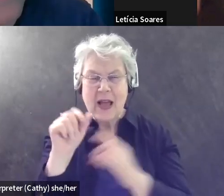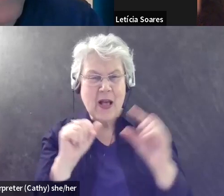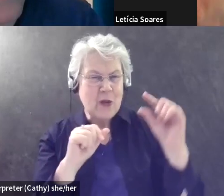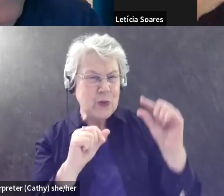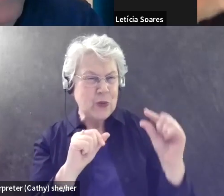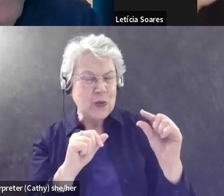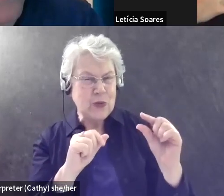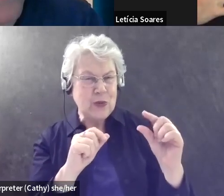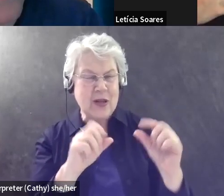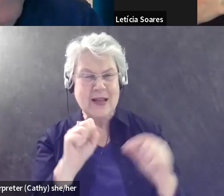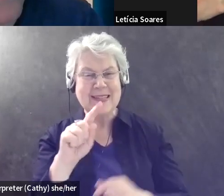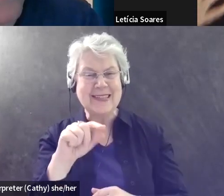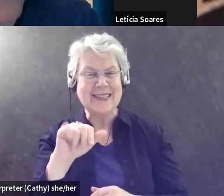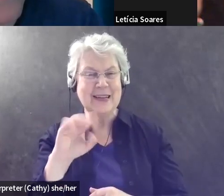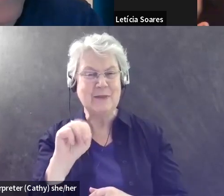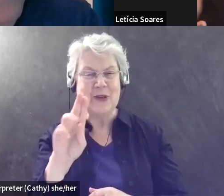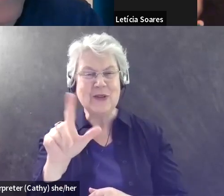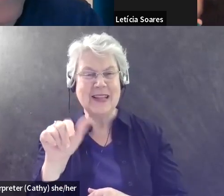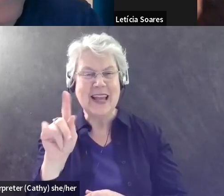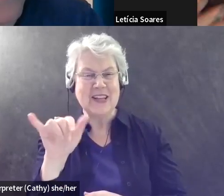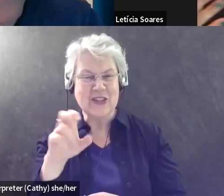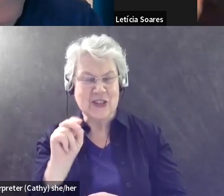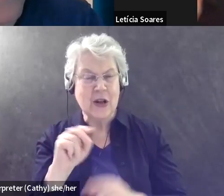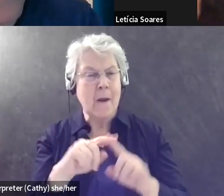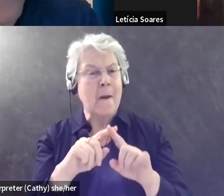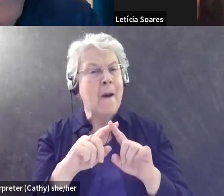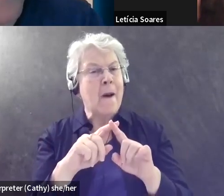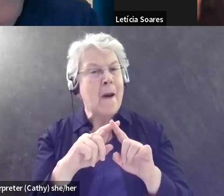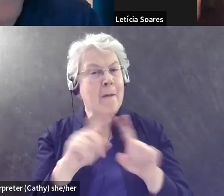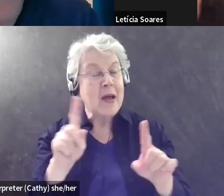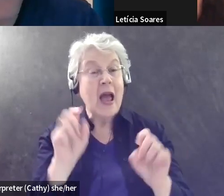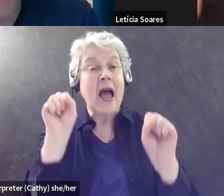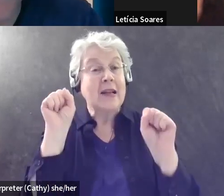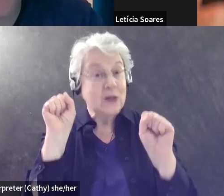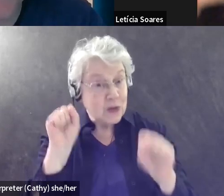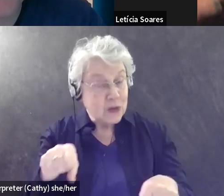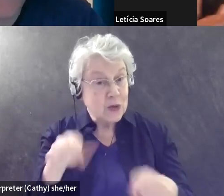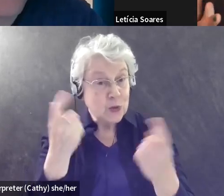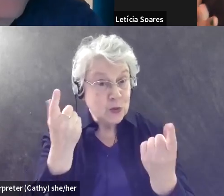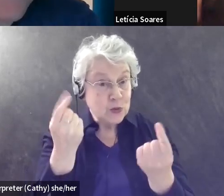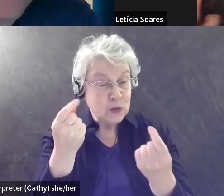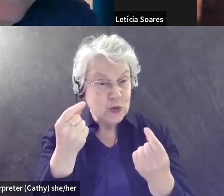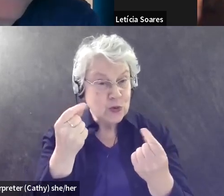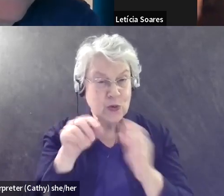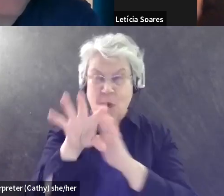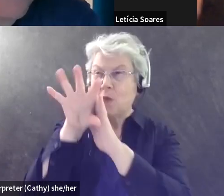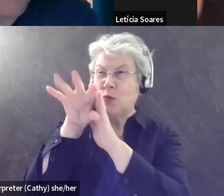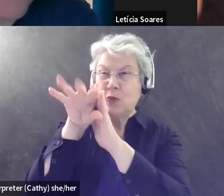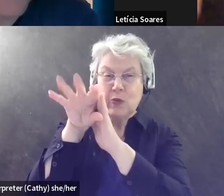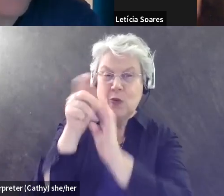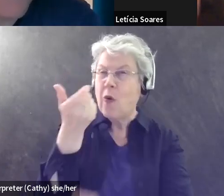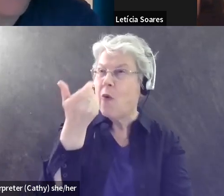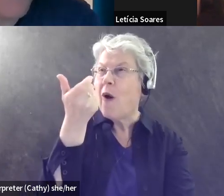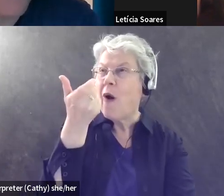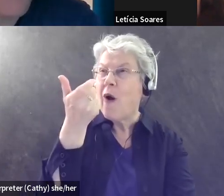But I could tolerate turning on a bird cam and no volume and watching